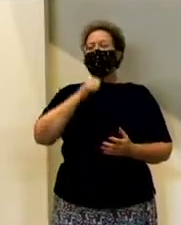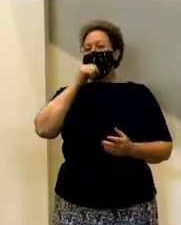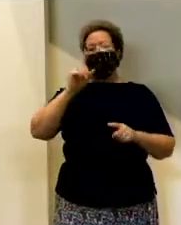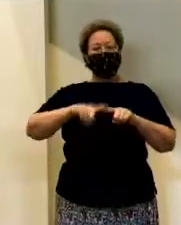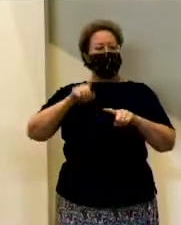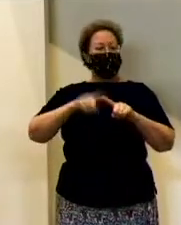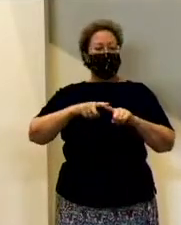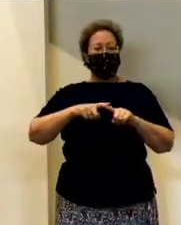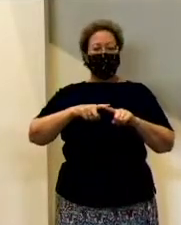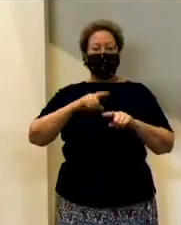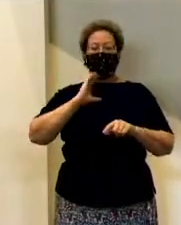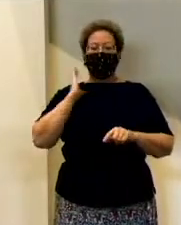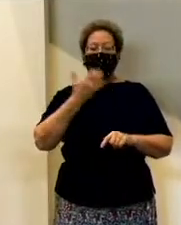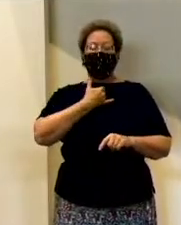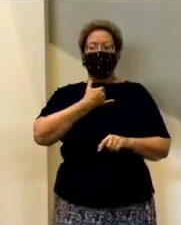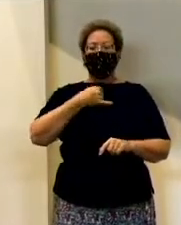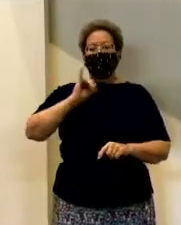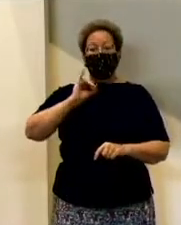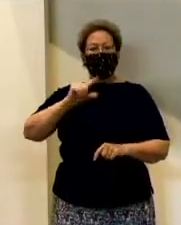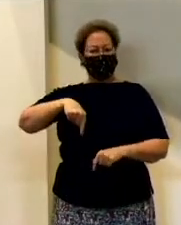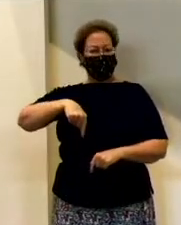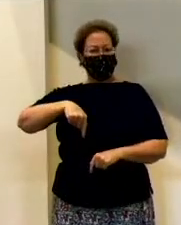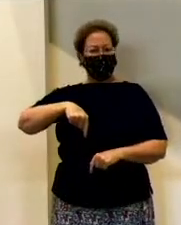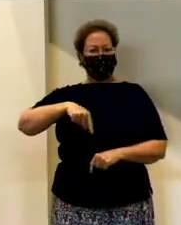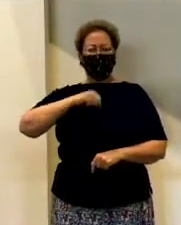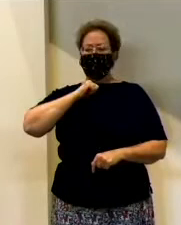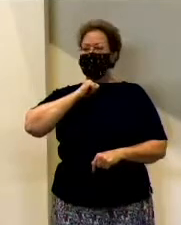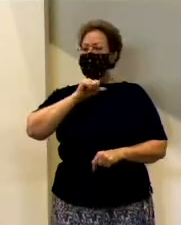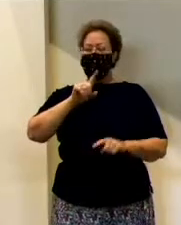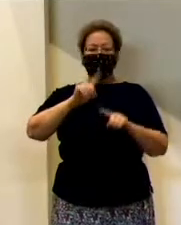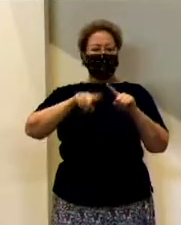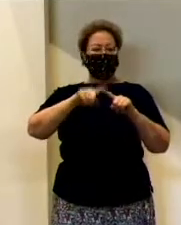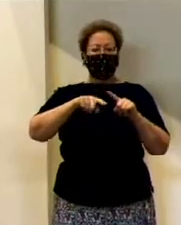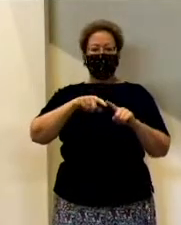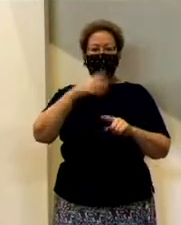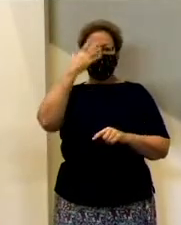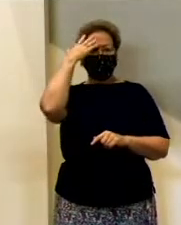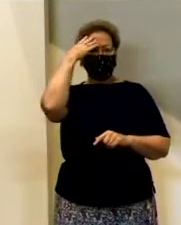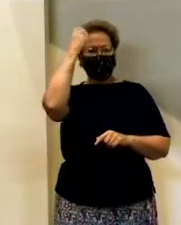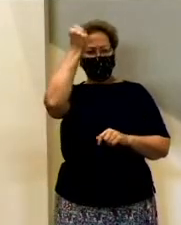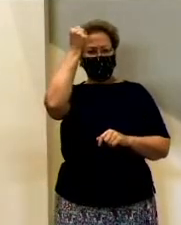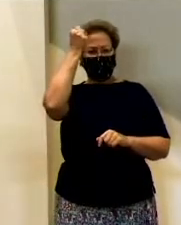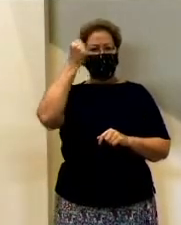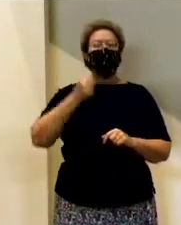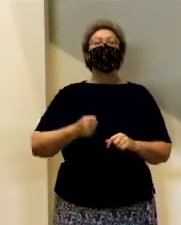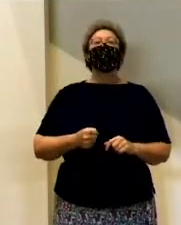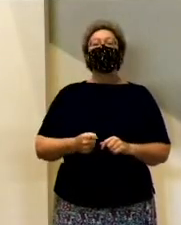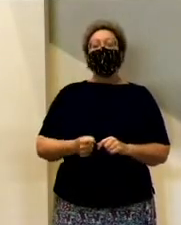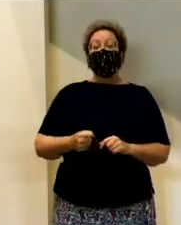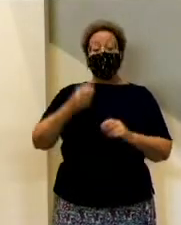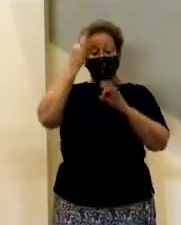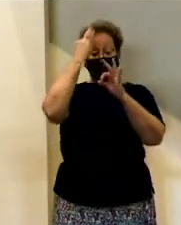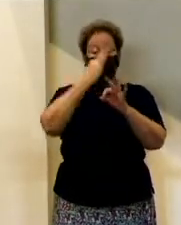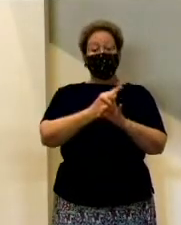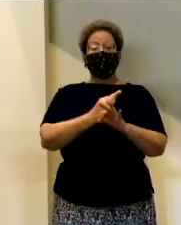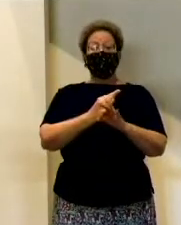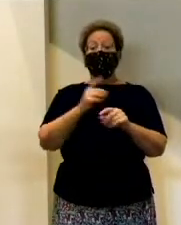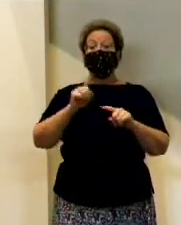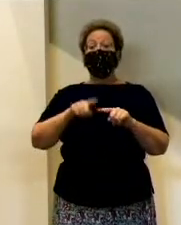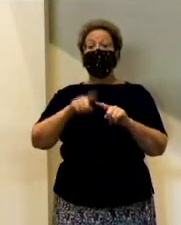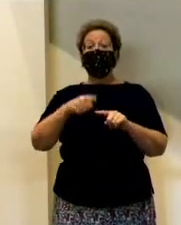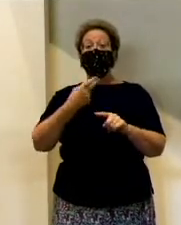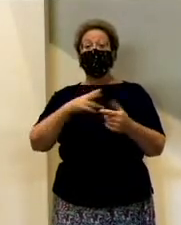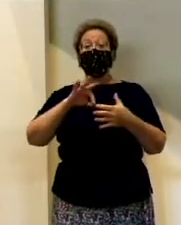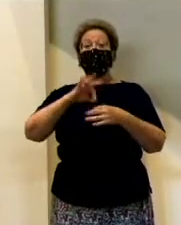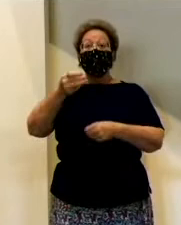upon our IQ. It doesn't depend upon our intellectual ability. Faith depends on the Holy Spirit's